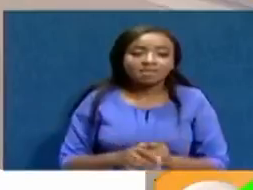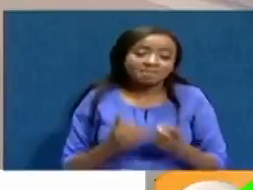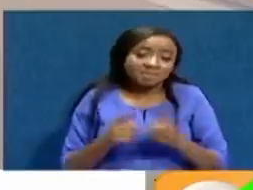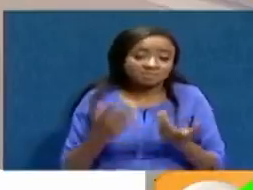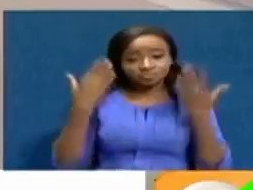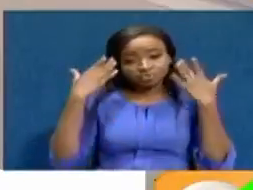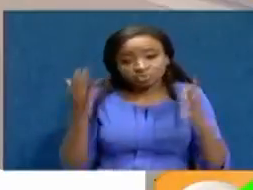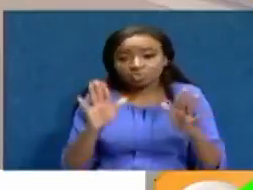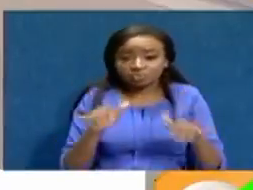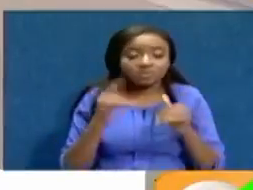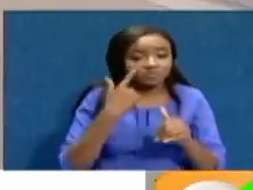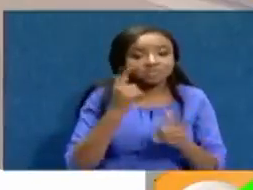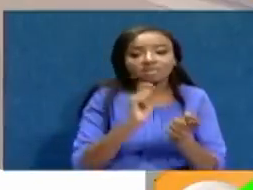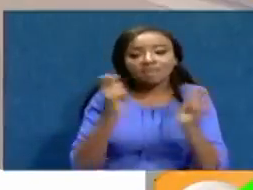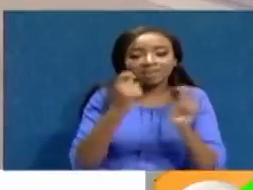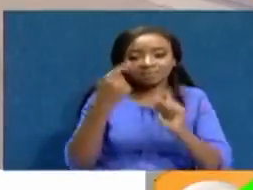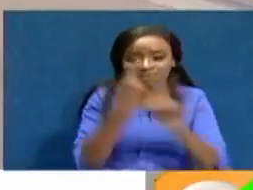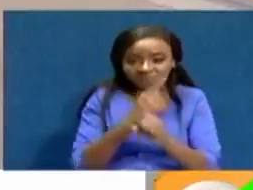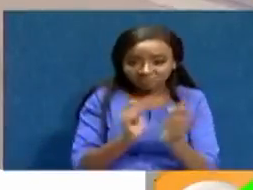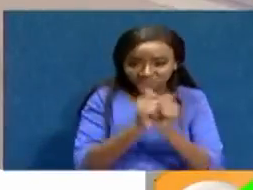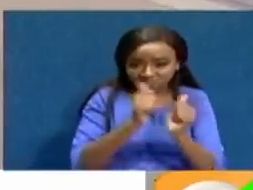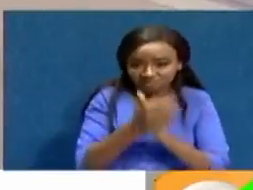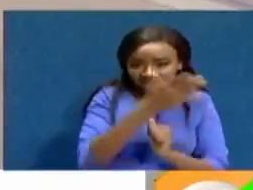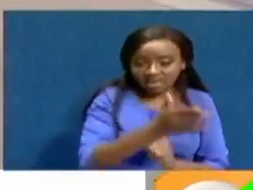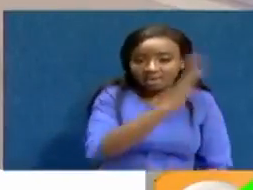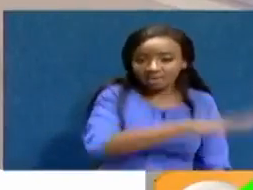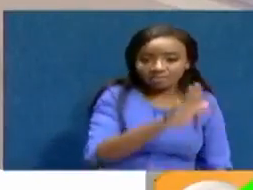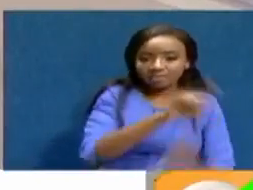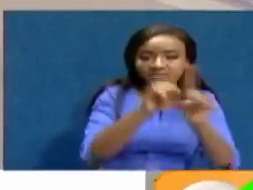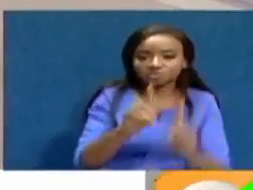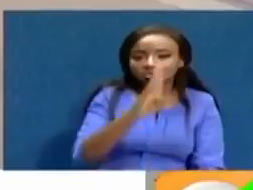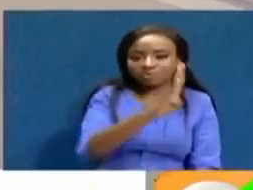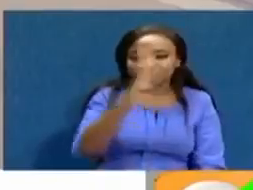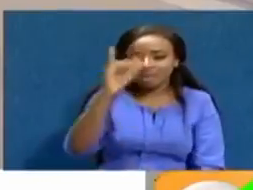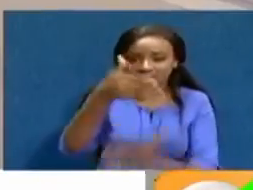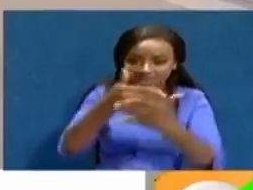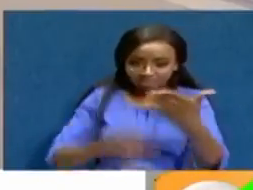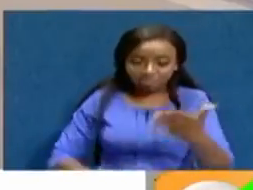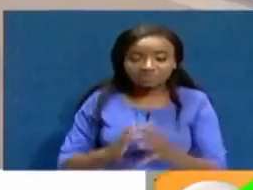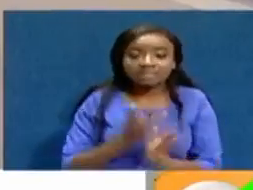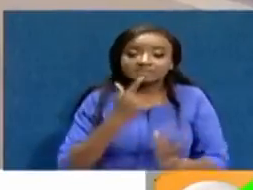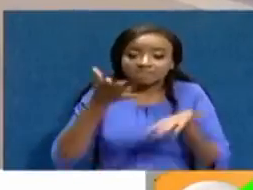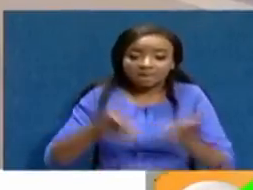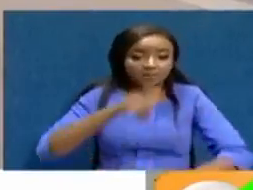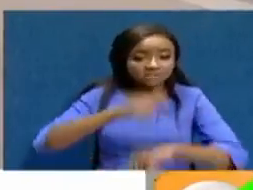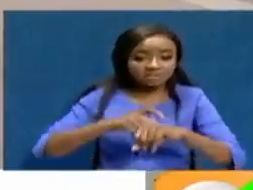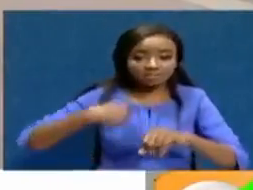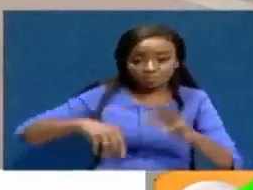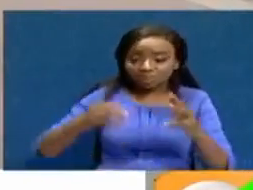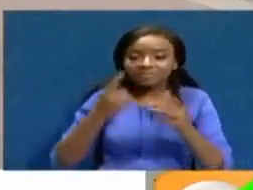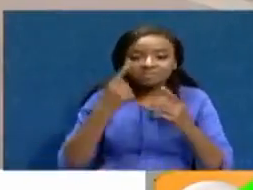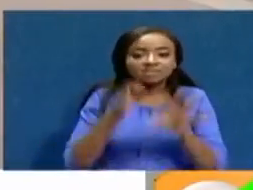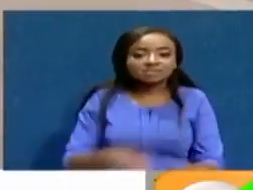We will see what happens with those amendments that have been passed in parliament and with the BBI report saying it's time we looked at this